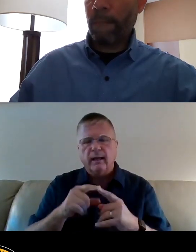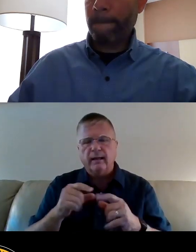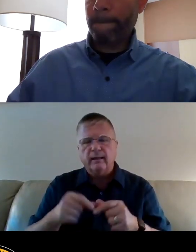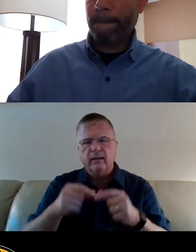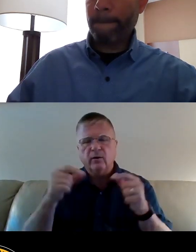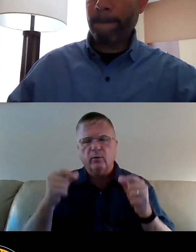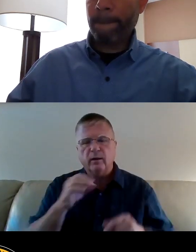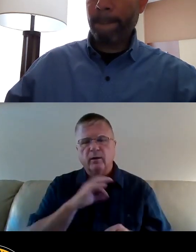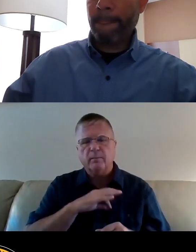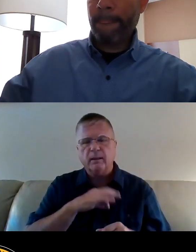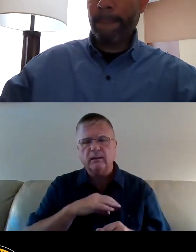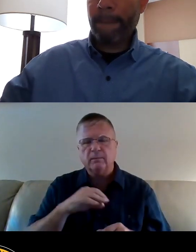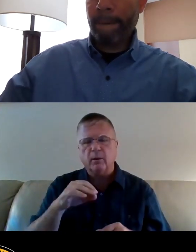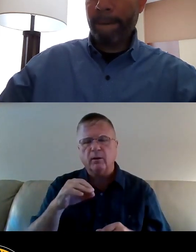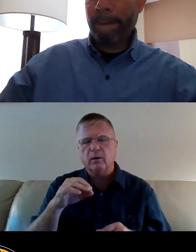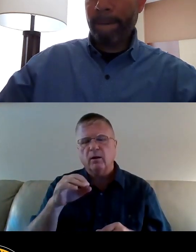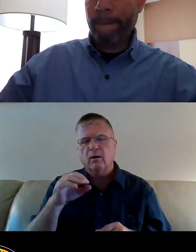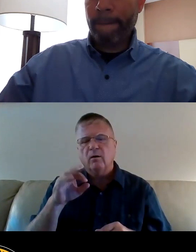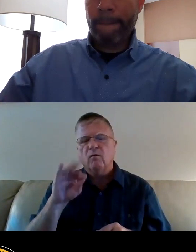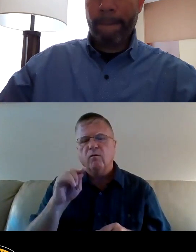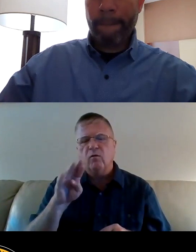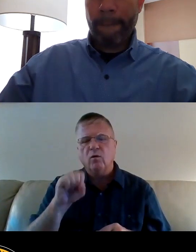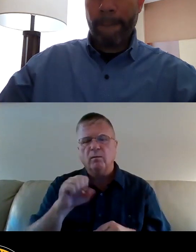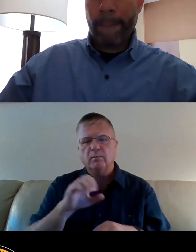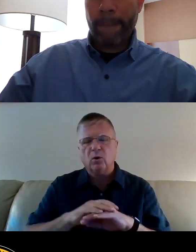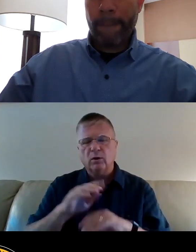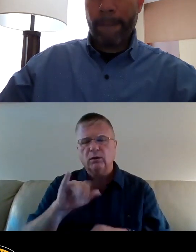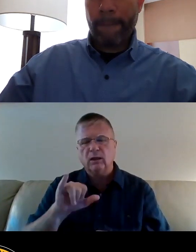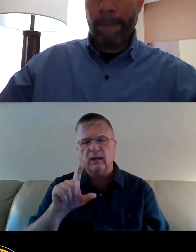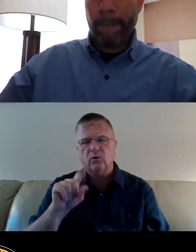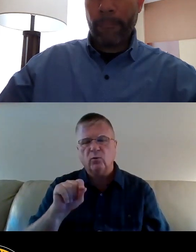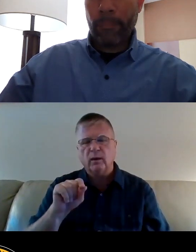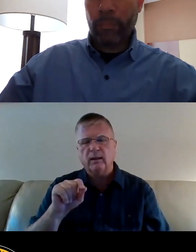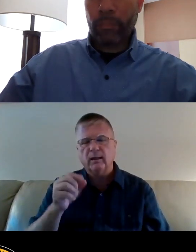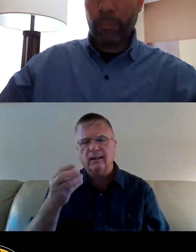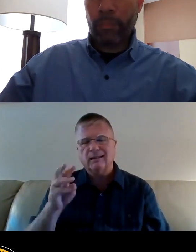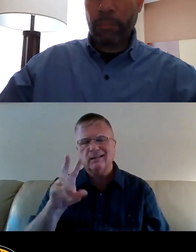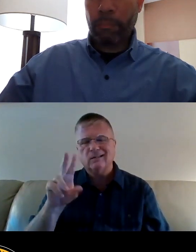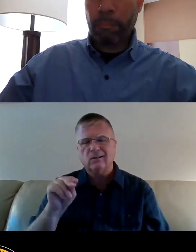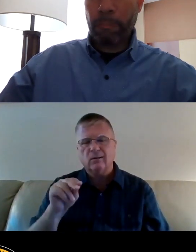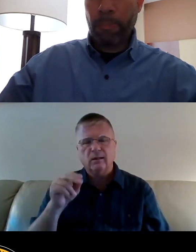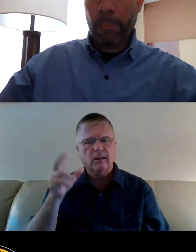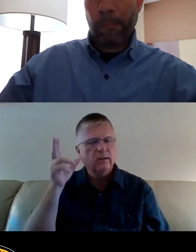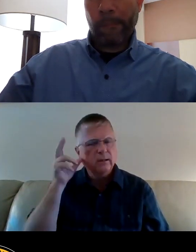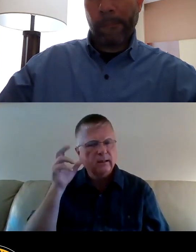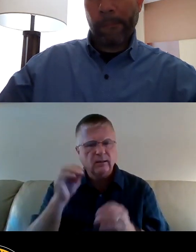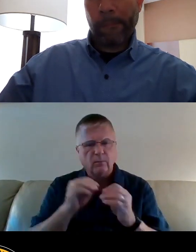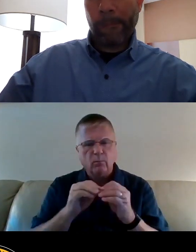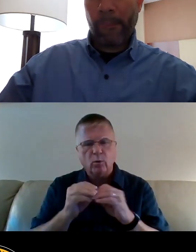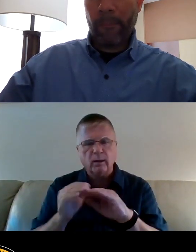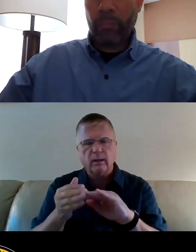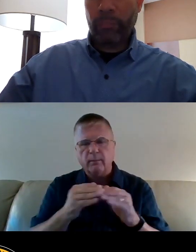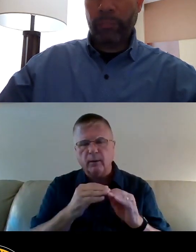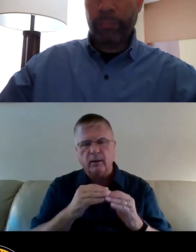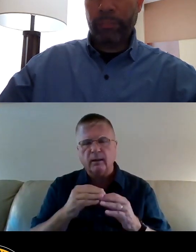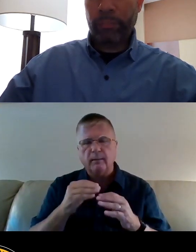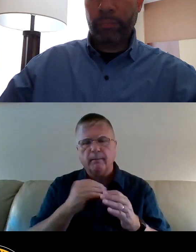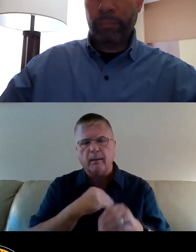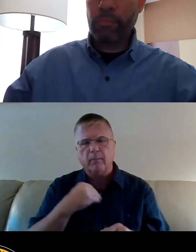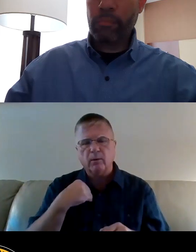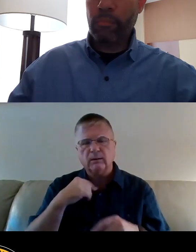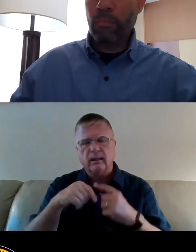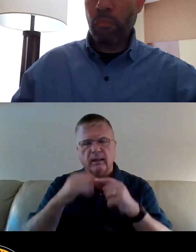Education Forums on July 20th at 630 to listen to more community members regarding their vision for these funds.